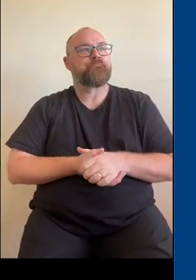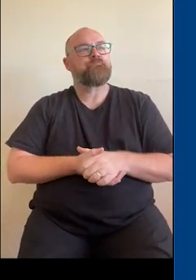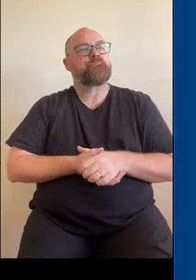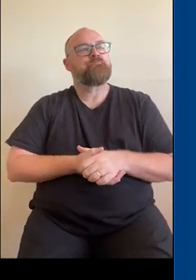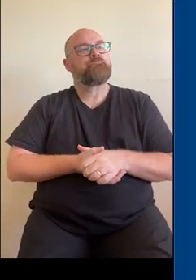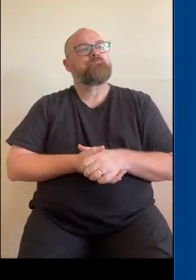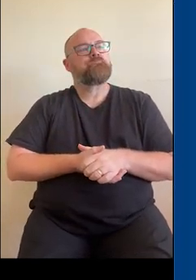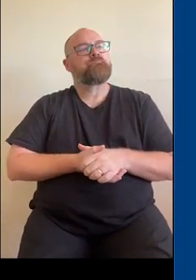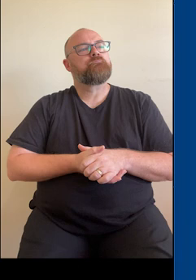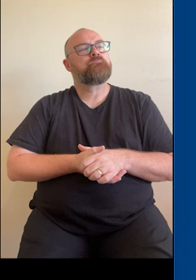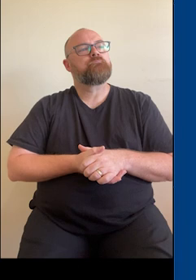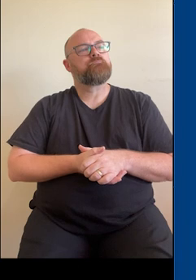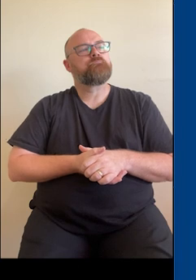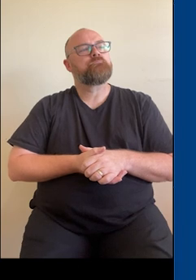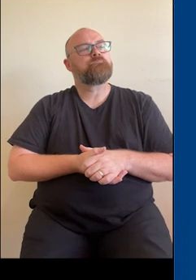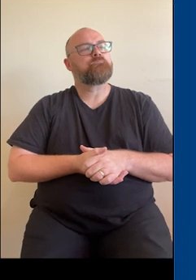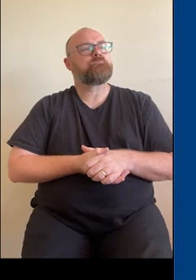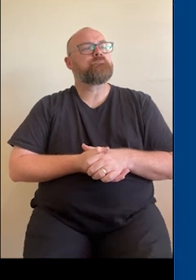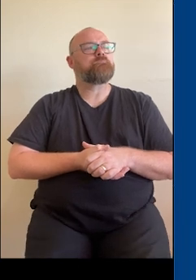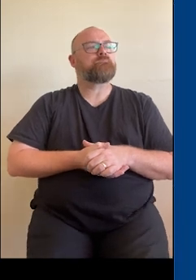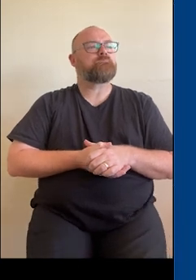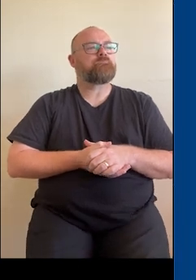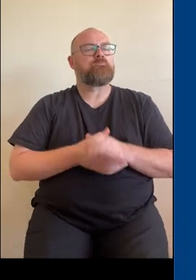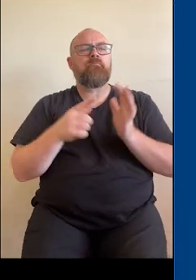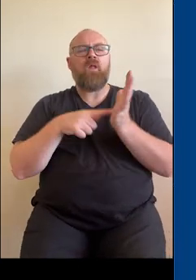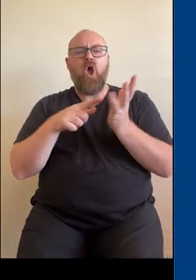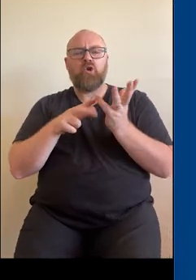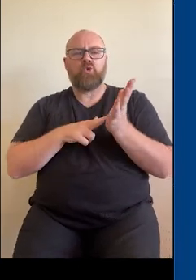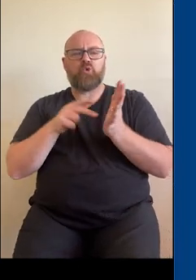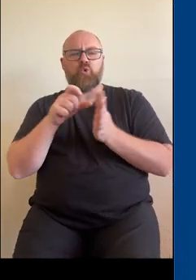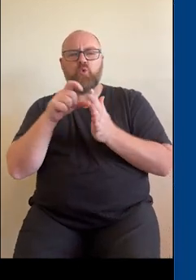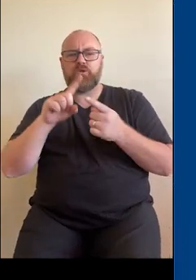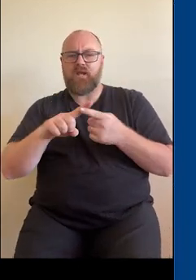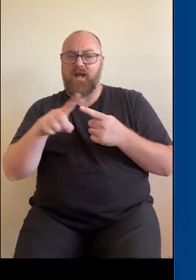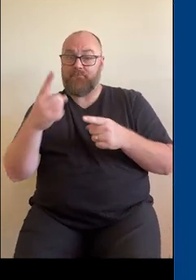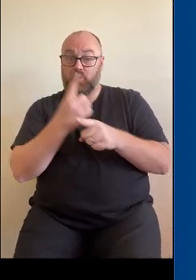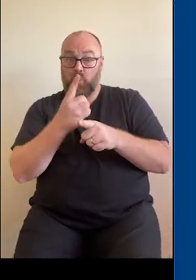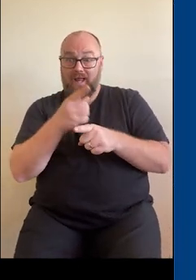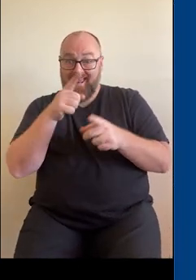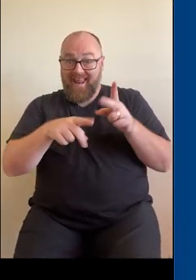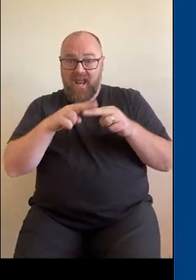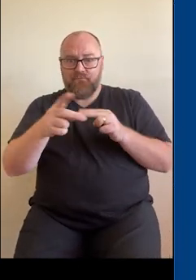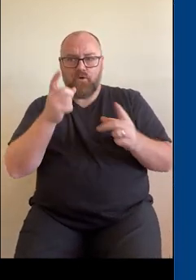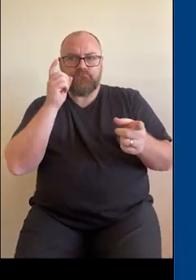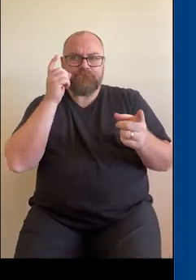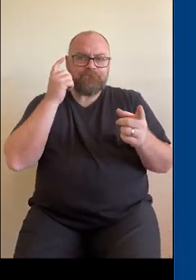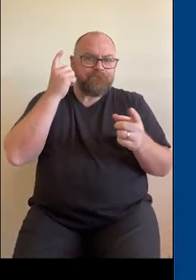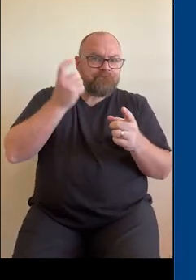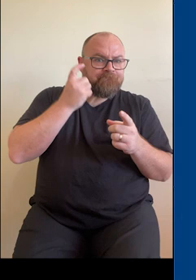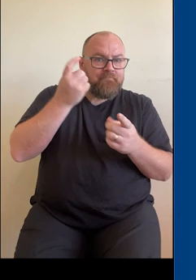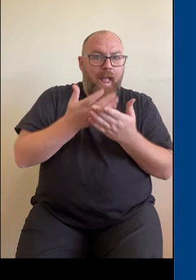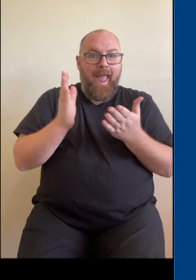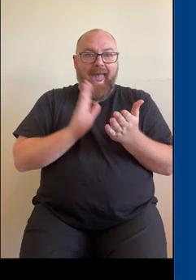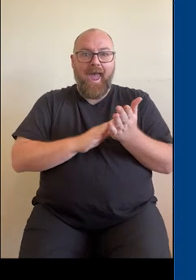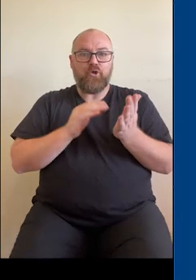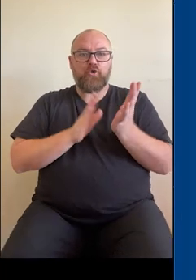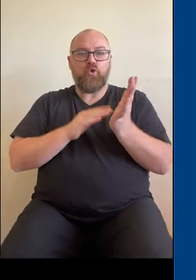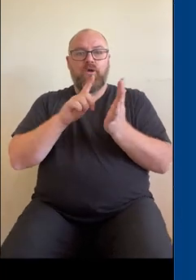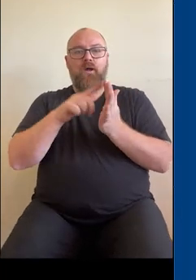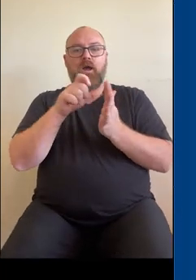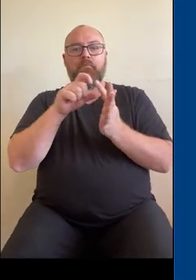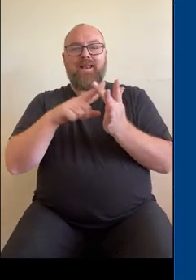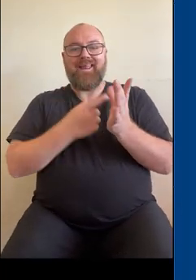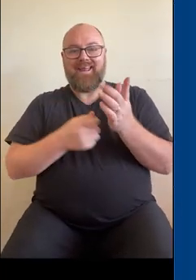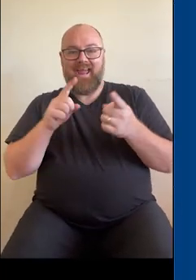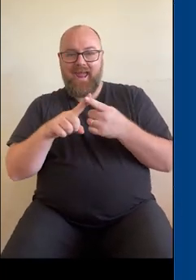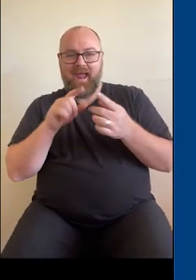And I might just to say that if you're wondering how to change your Medicare information settings and you'd like a little bit